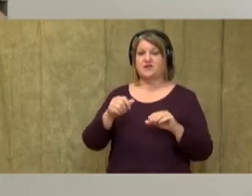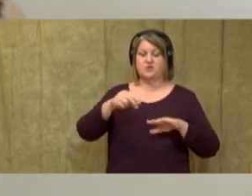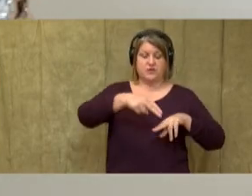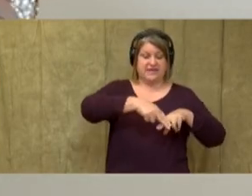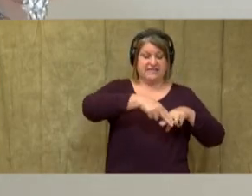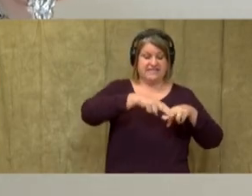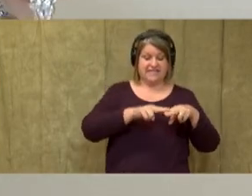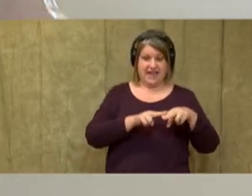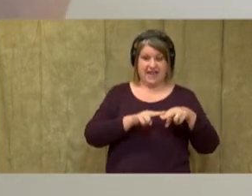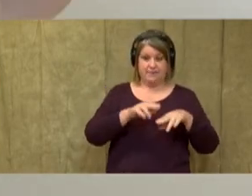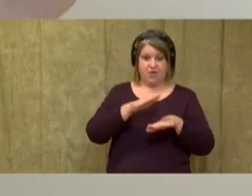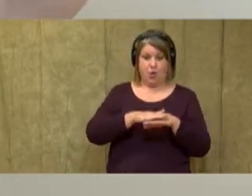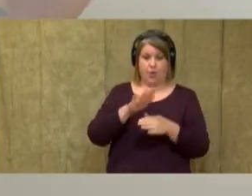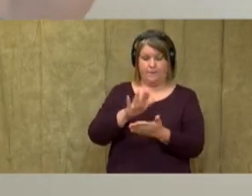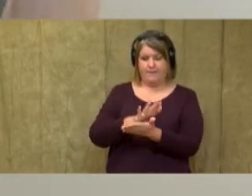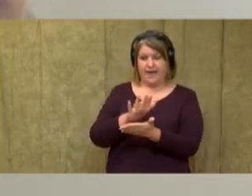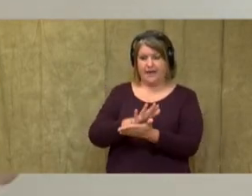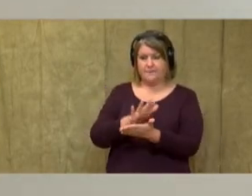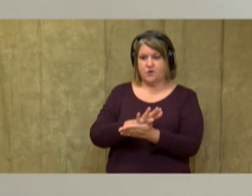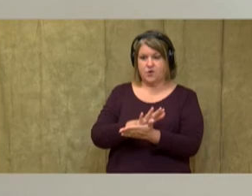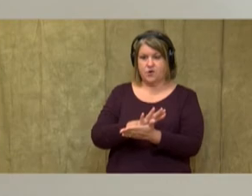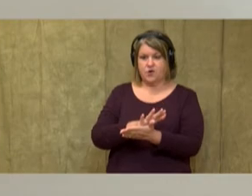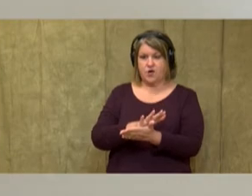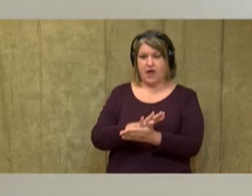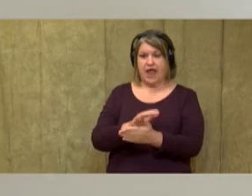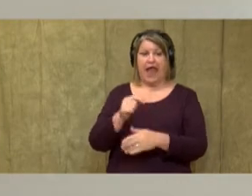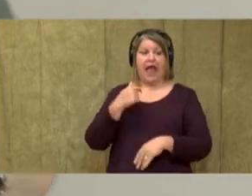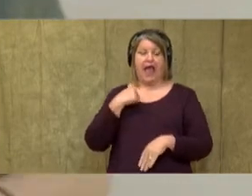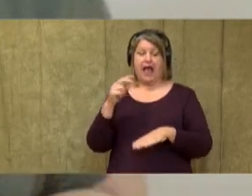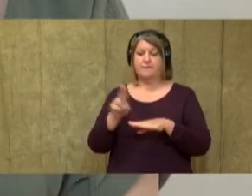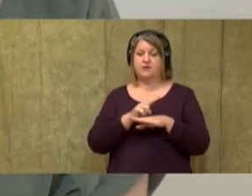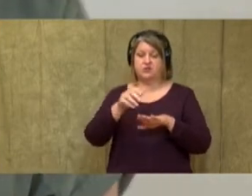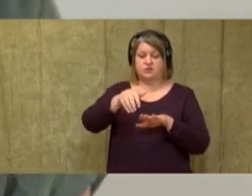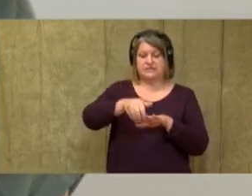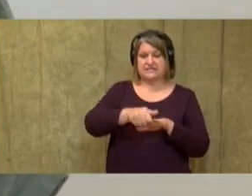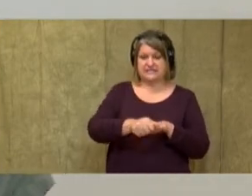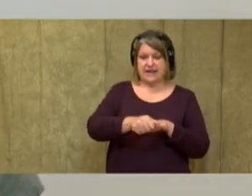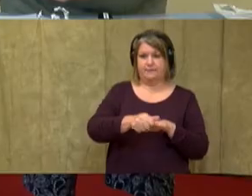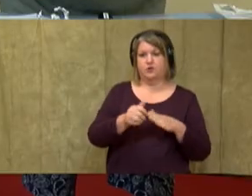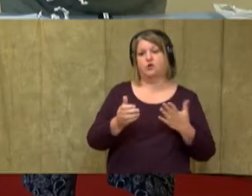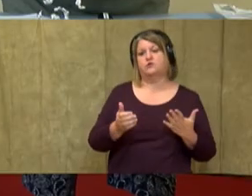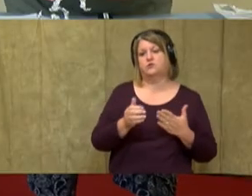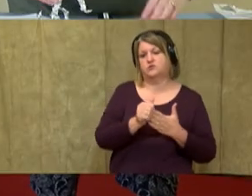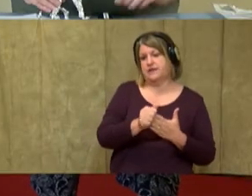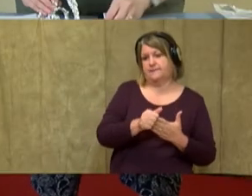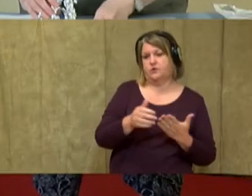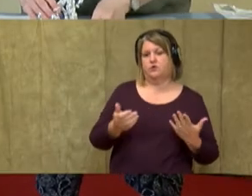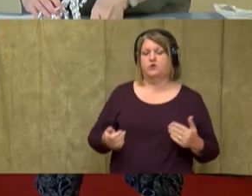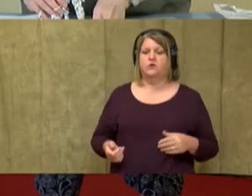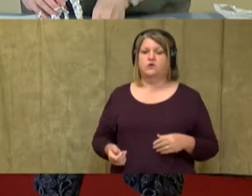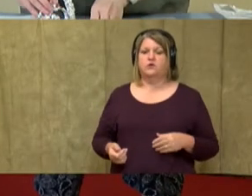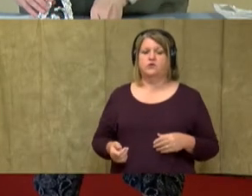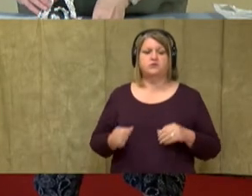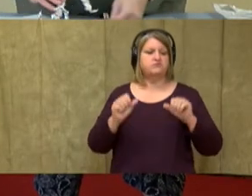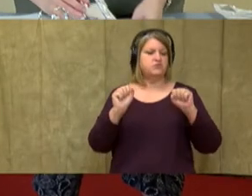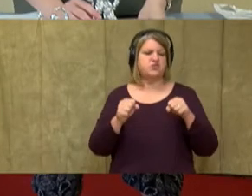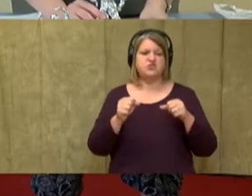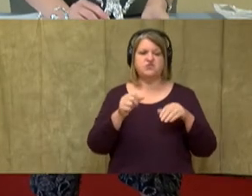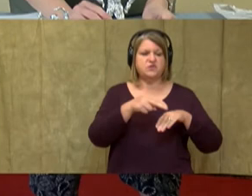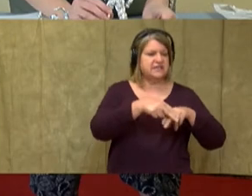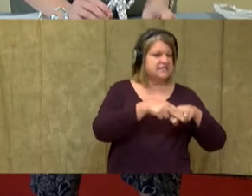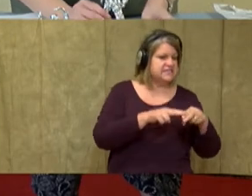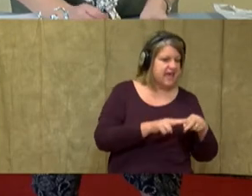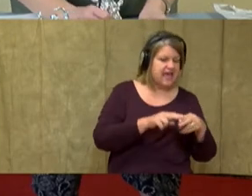down. You can, I'm going to use a stapler, but however you can do it, you can tape it or staple it.